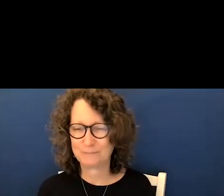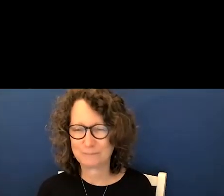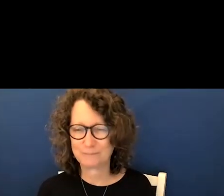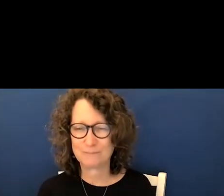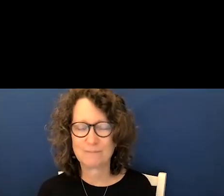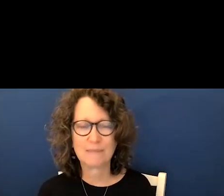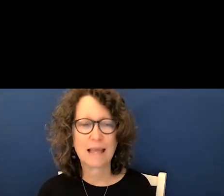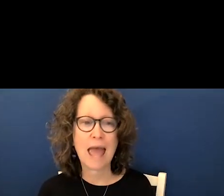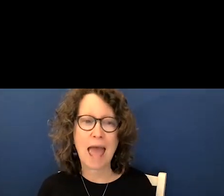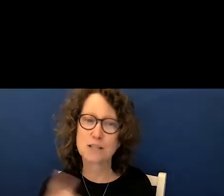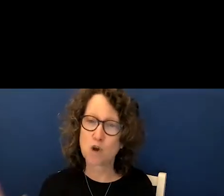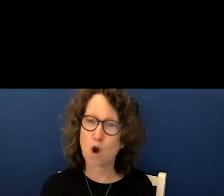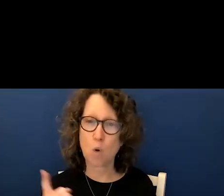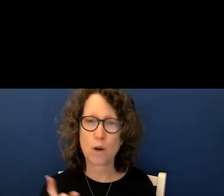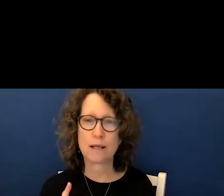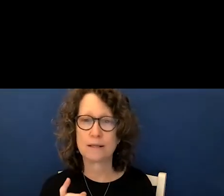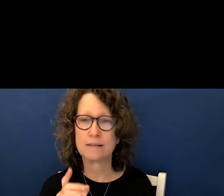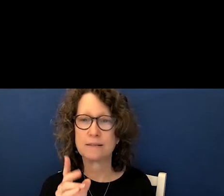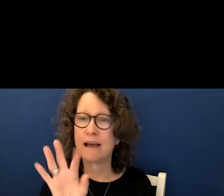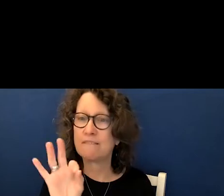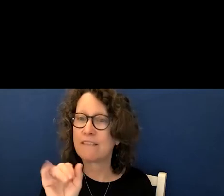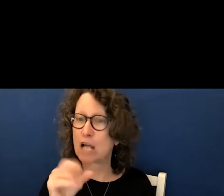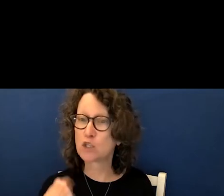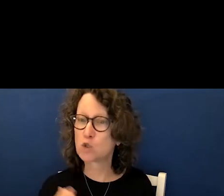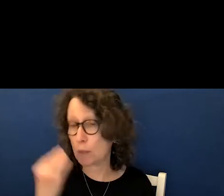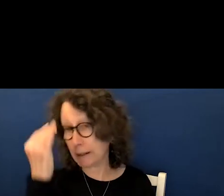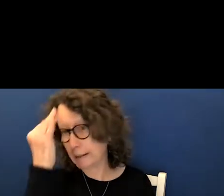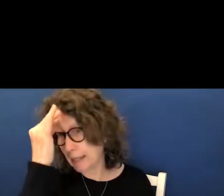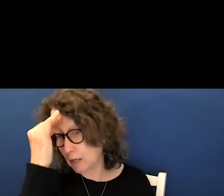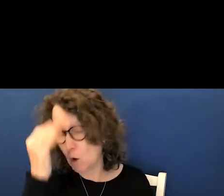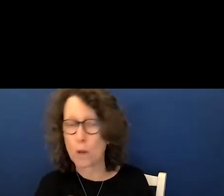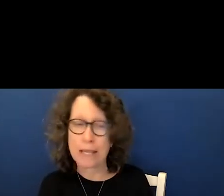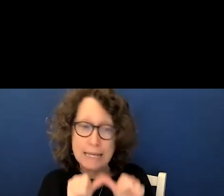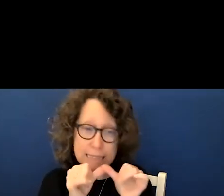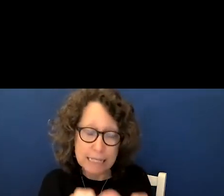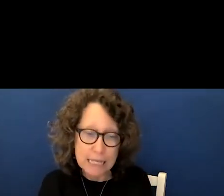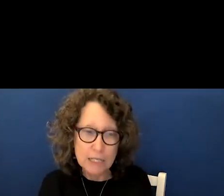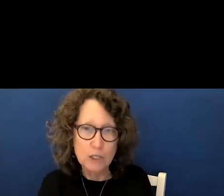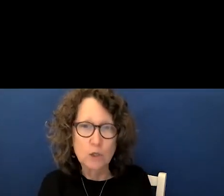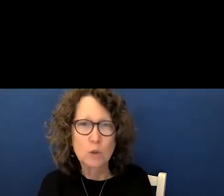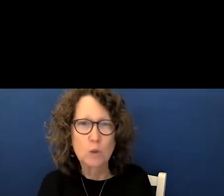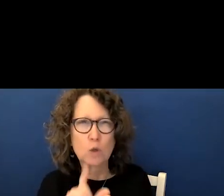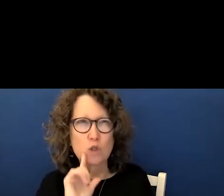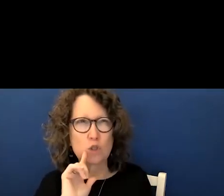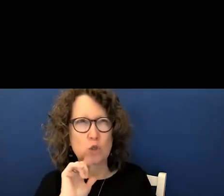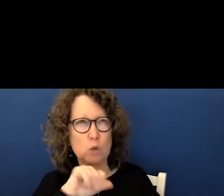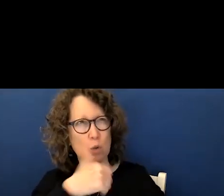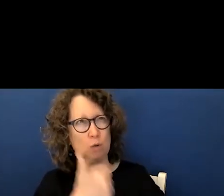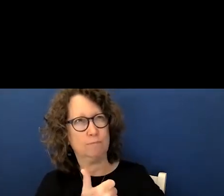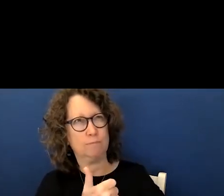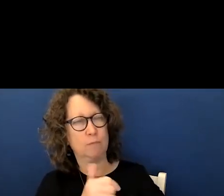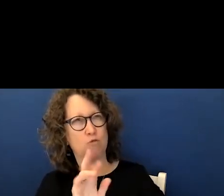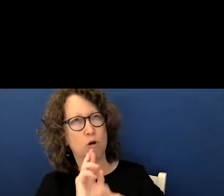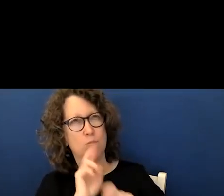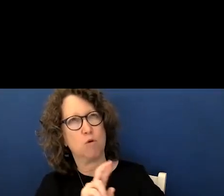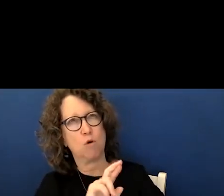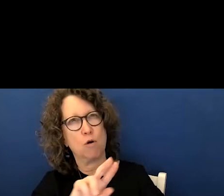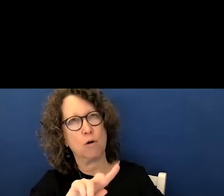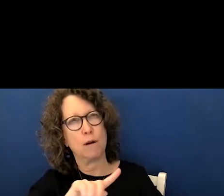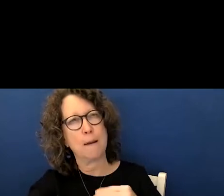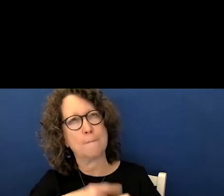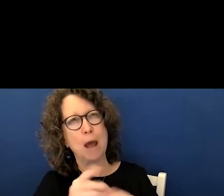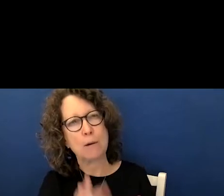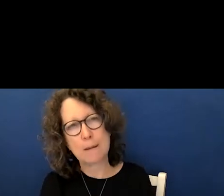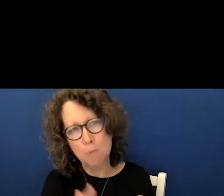as always our factors that we consider we continue to try to frame this report around important news